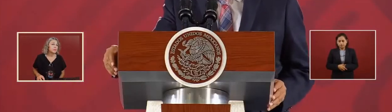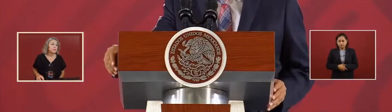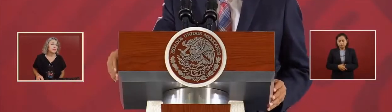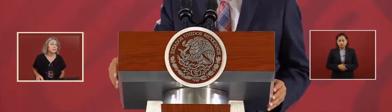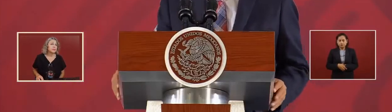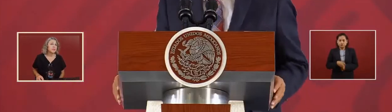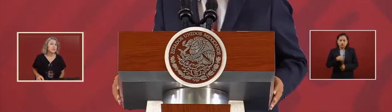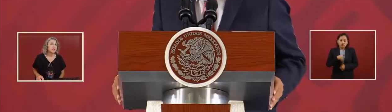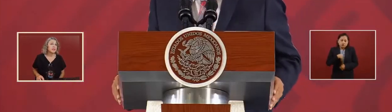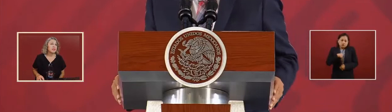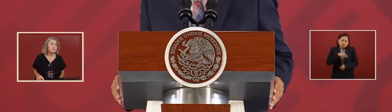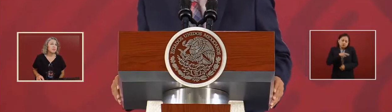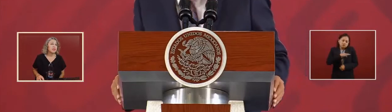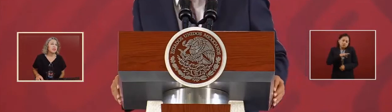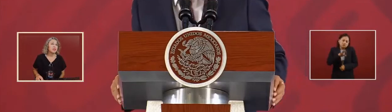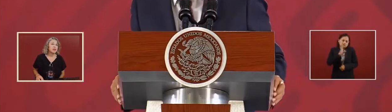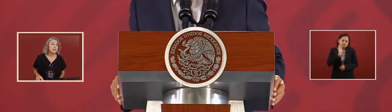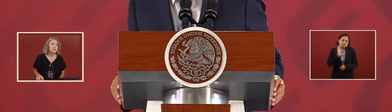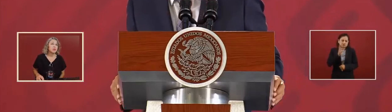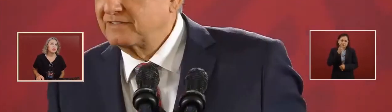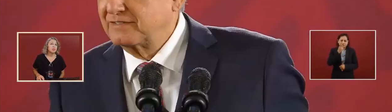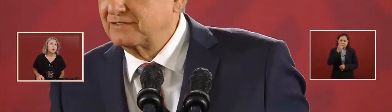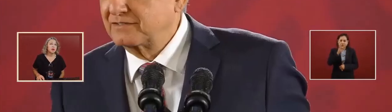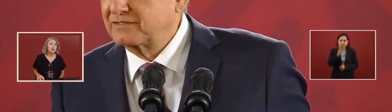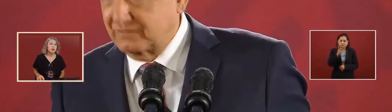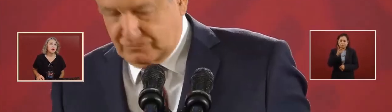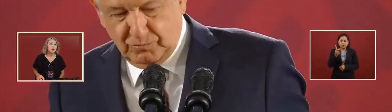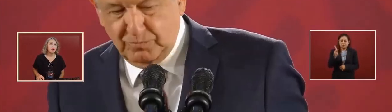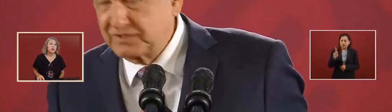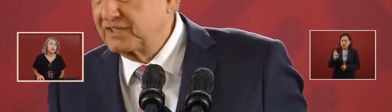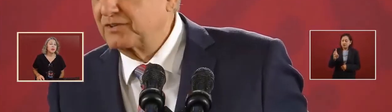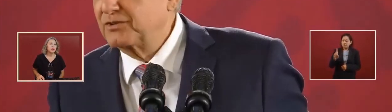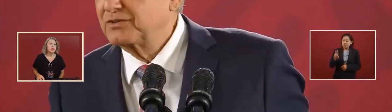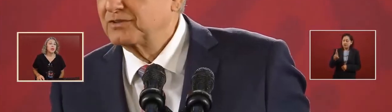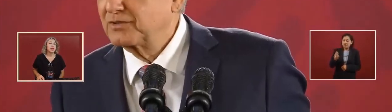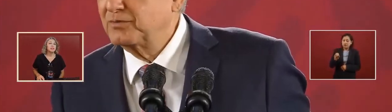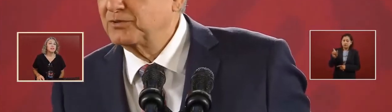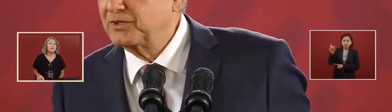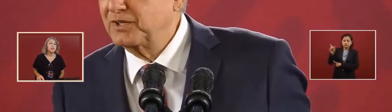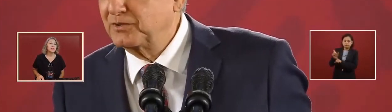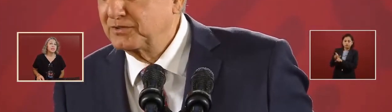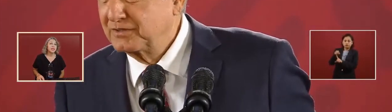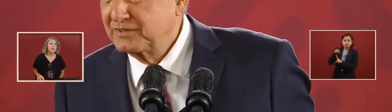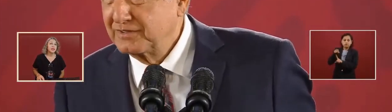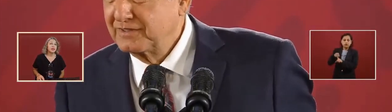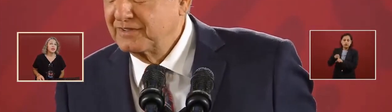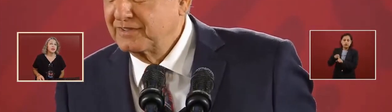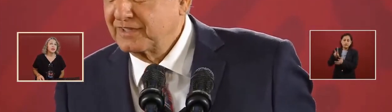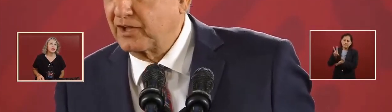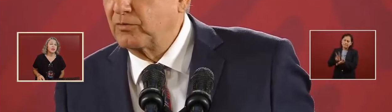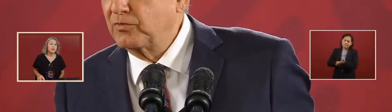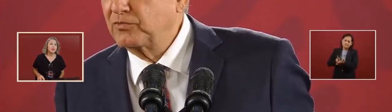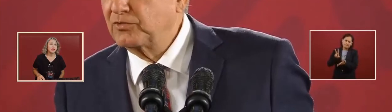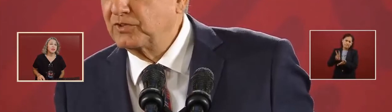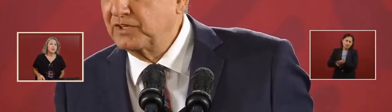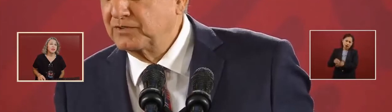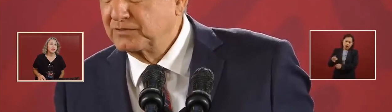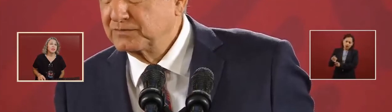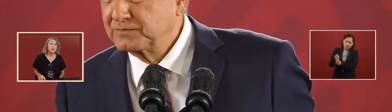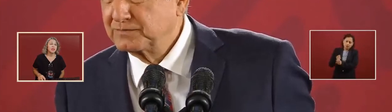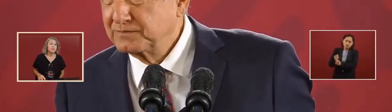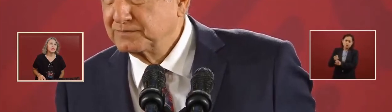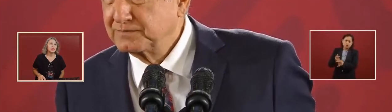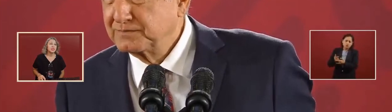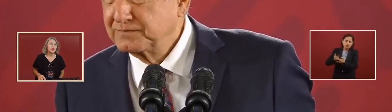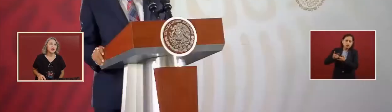is worth more as an investigator than as a functionary or a